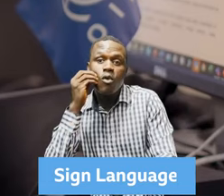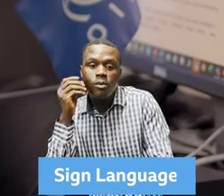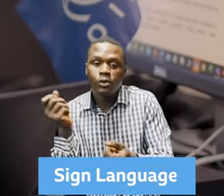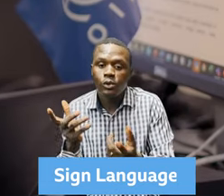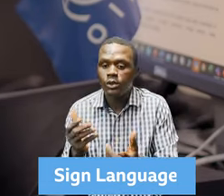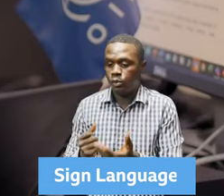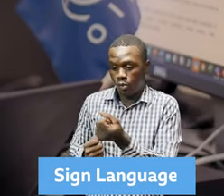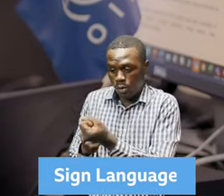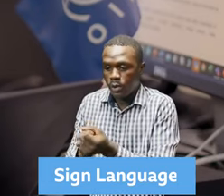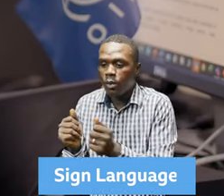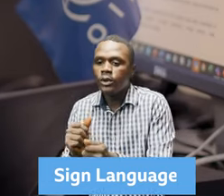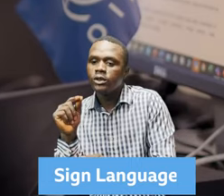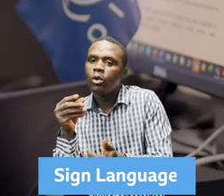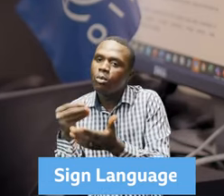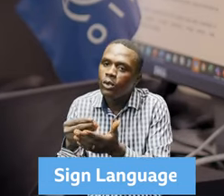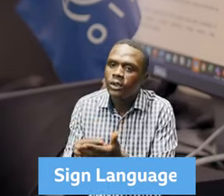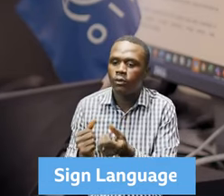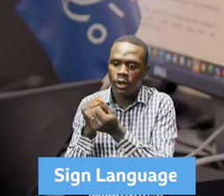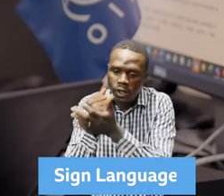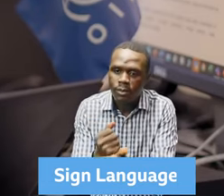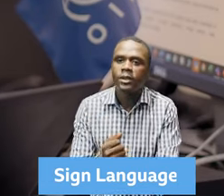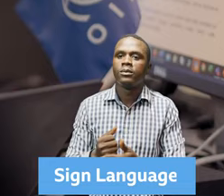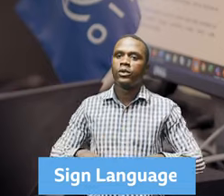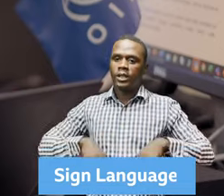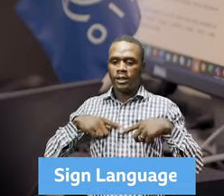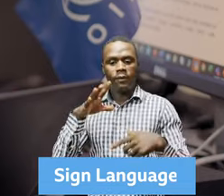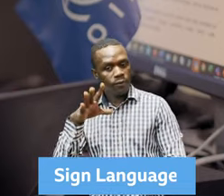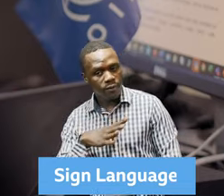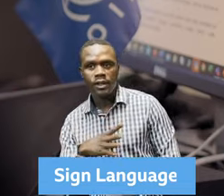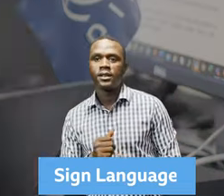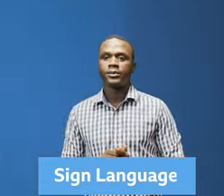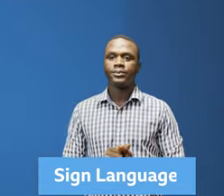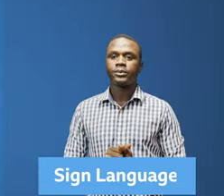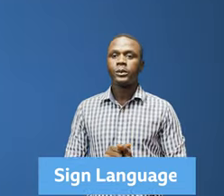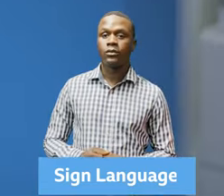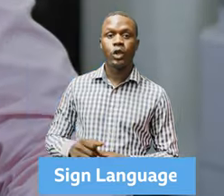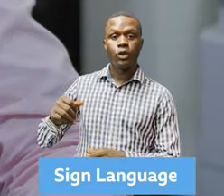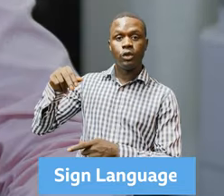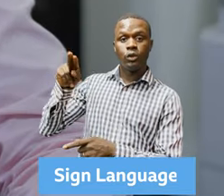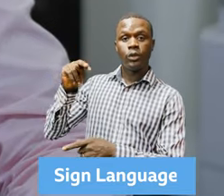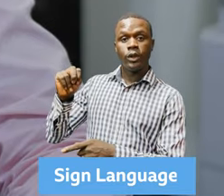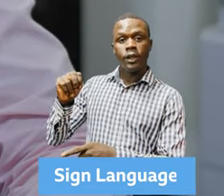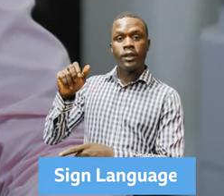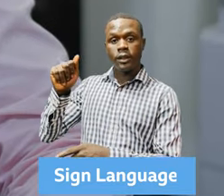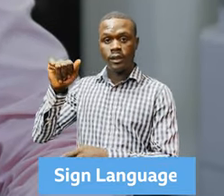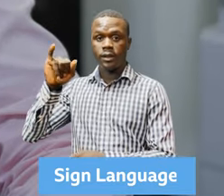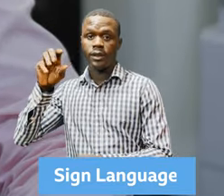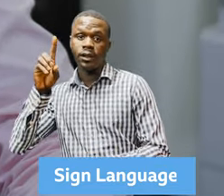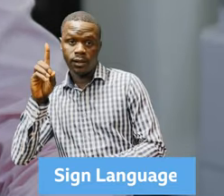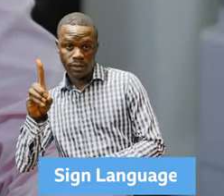and give them an reintegration package to help them settle back in the community. UN AIDS is the United